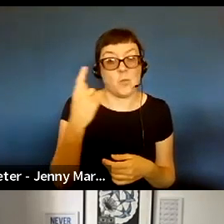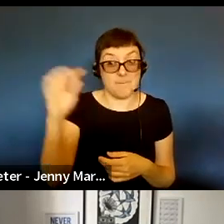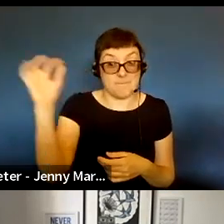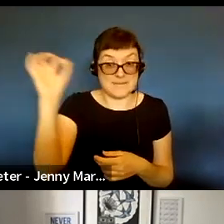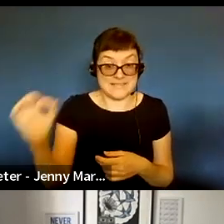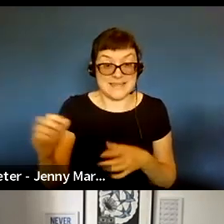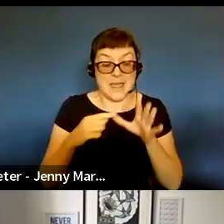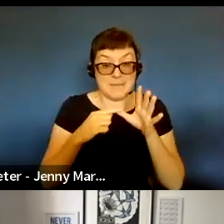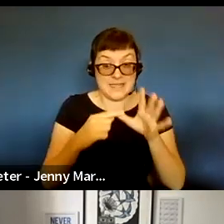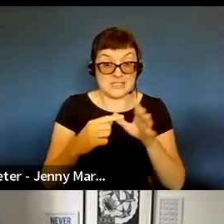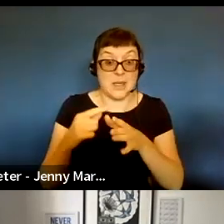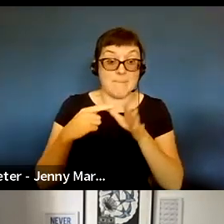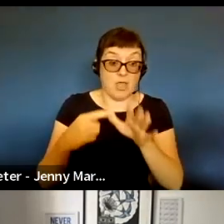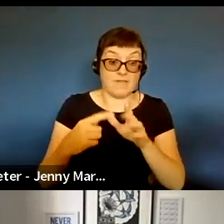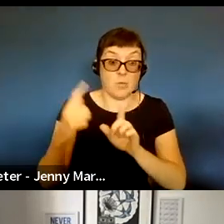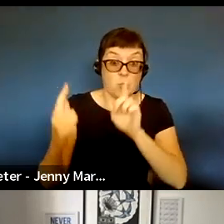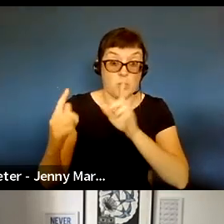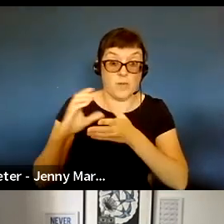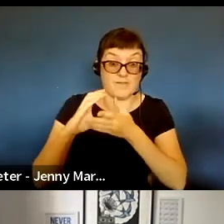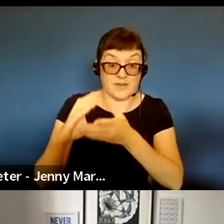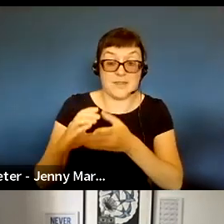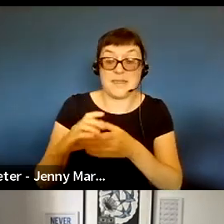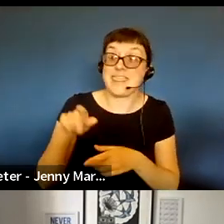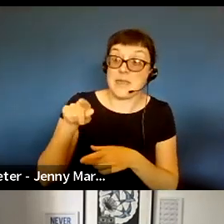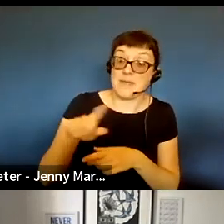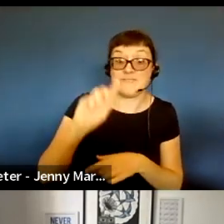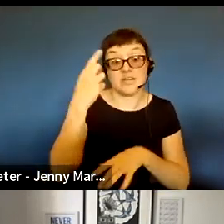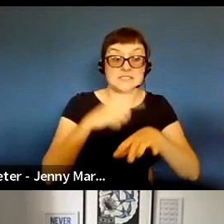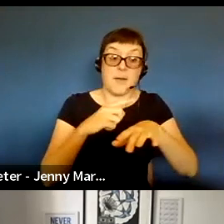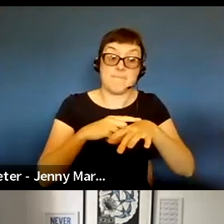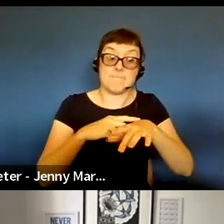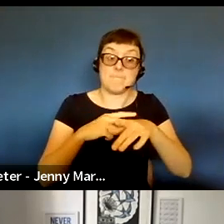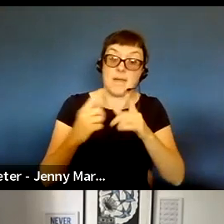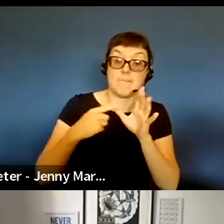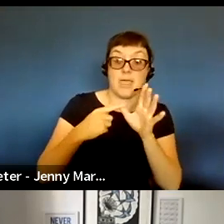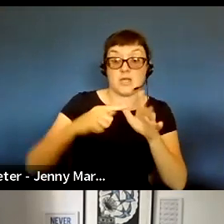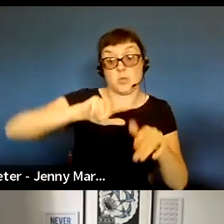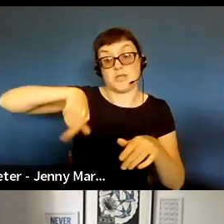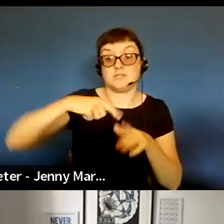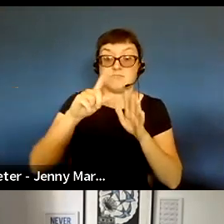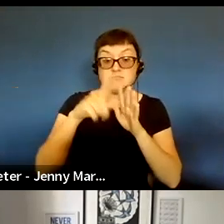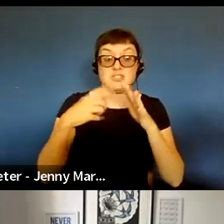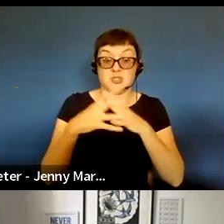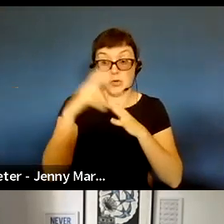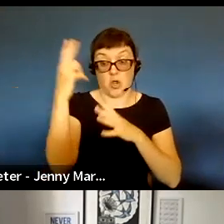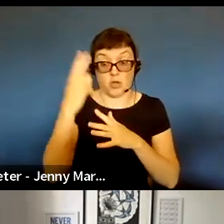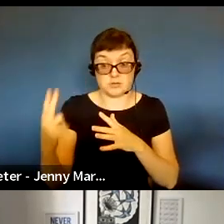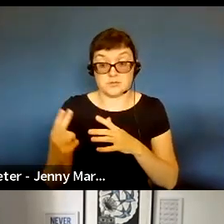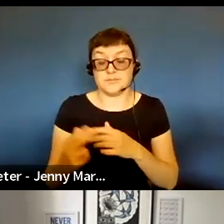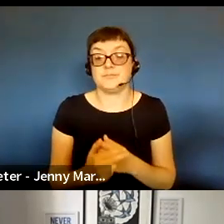to the 1 to 1 fund were applying to Jailwood Arts for the first time. The response was also